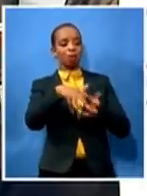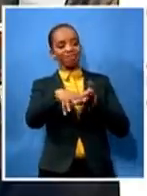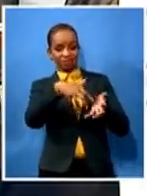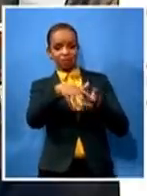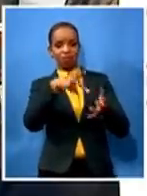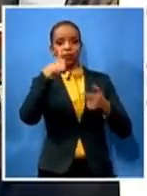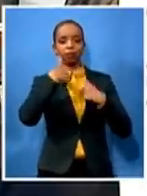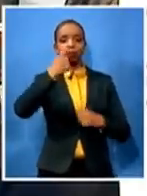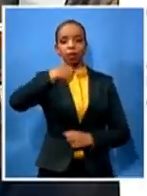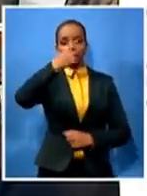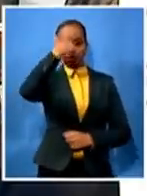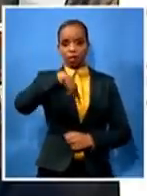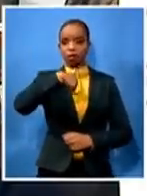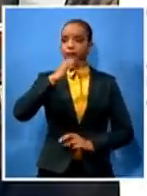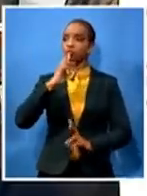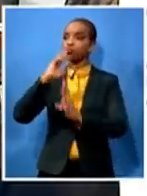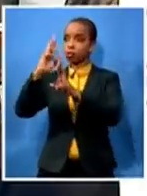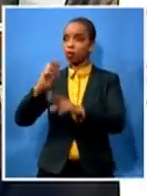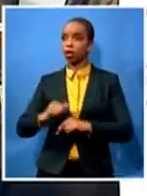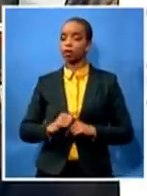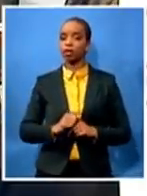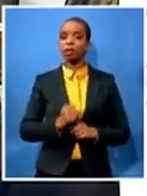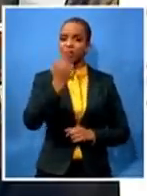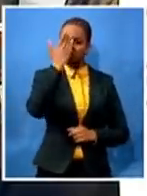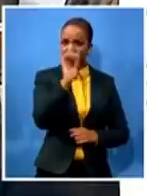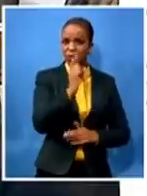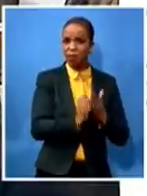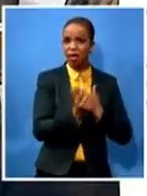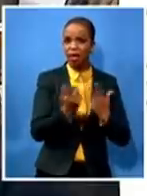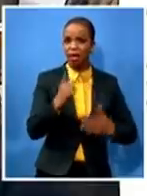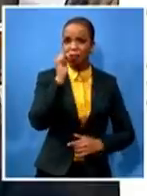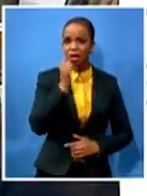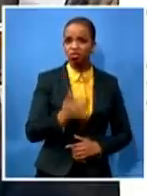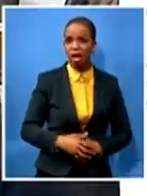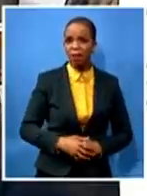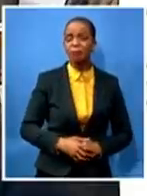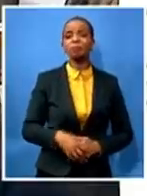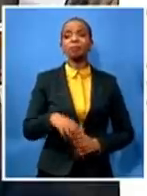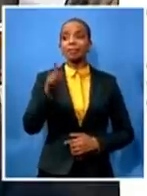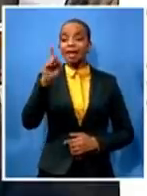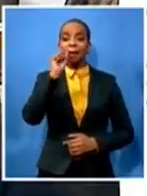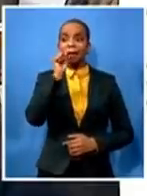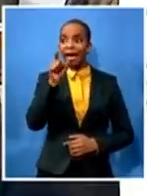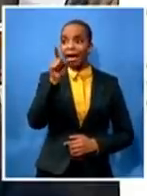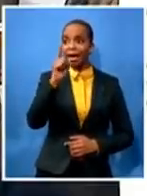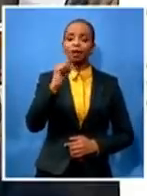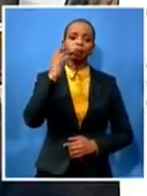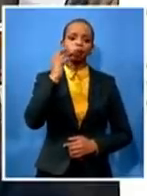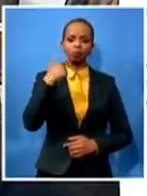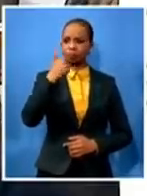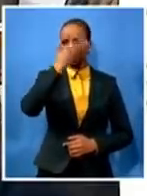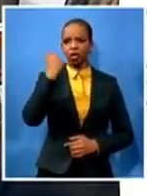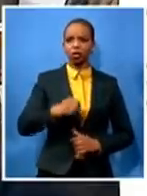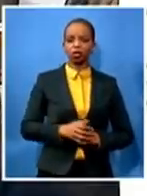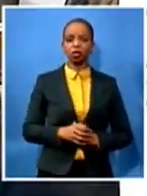happened chair this man a white man who i don't know decided to go for my daughter telling her i